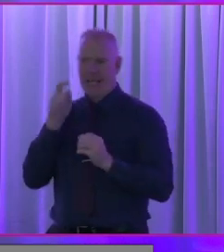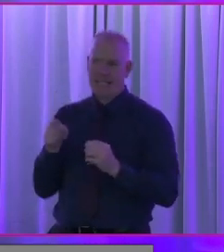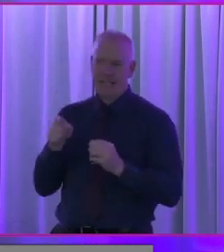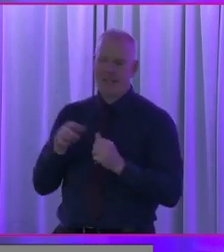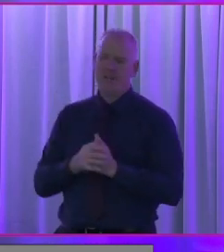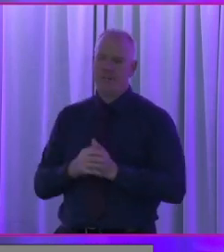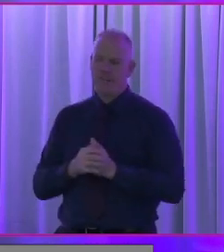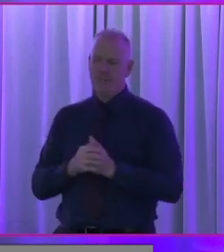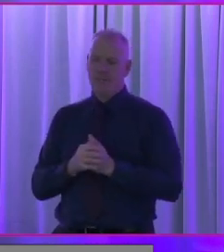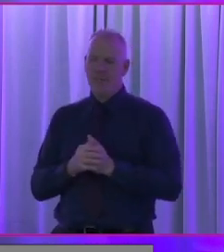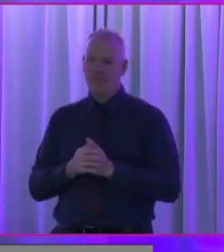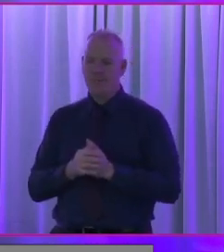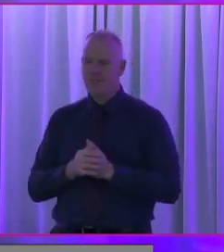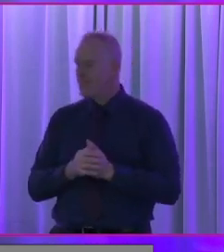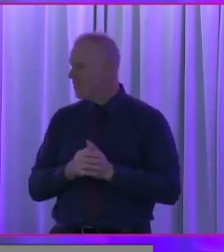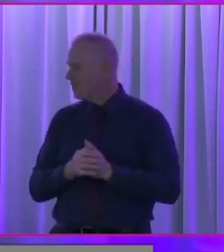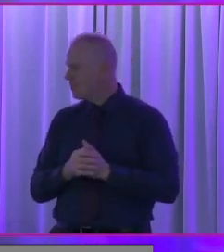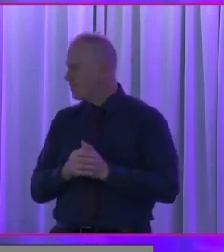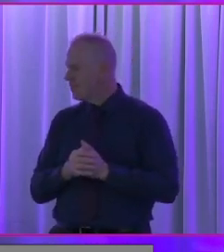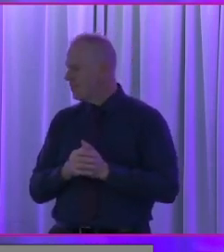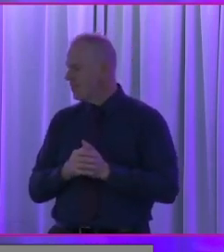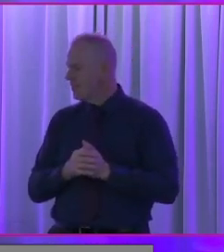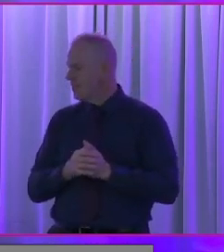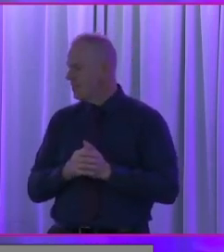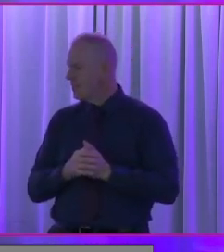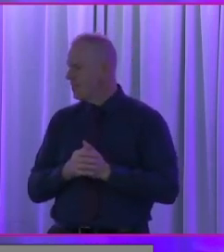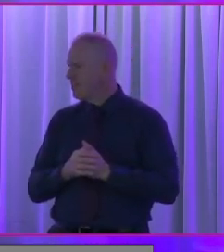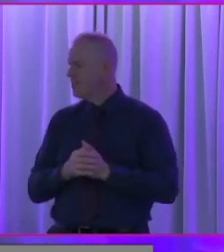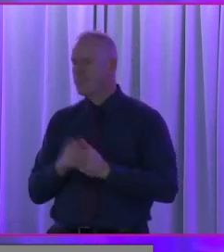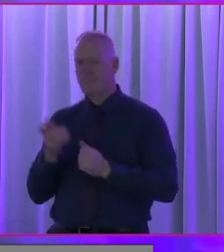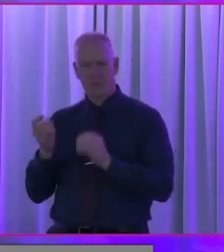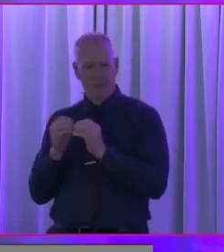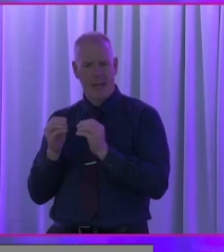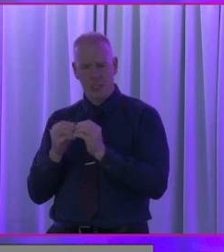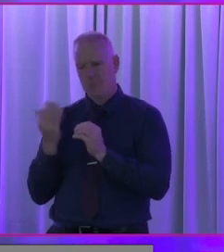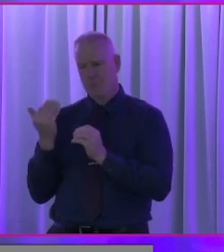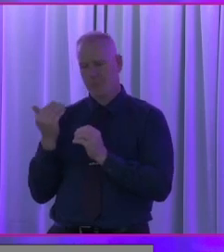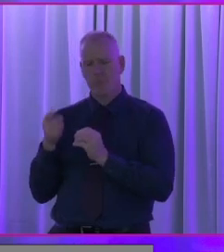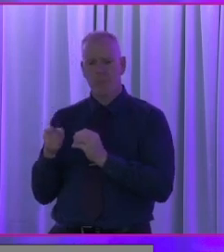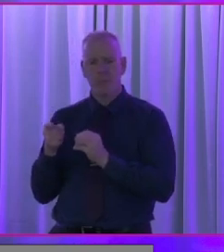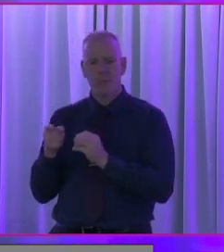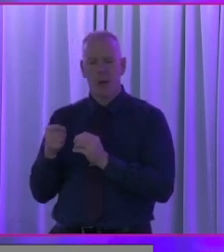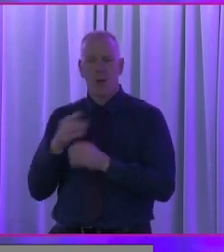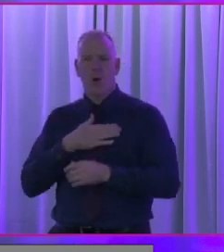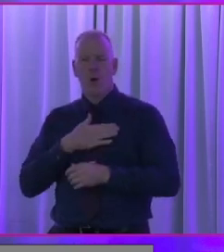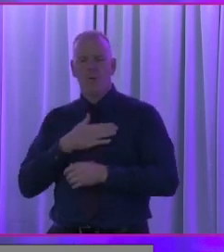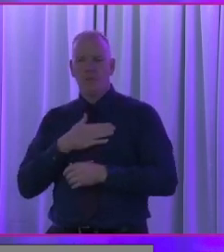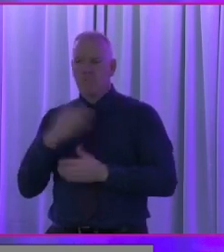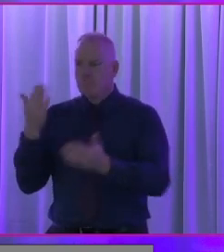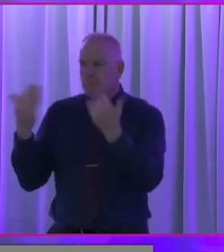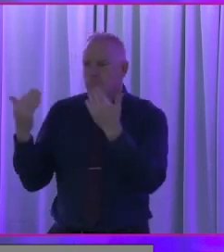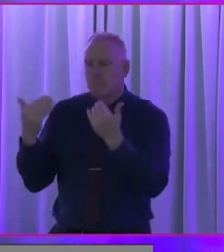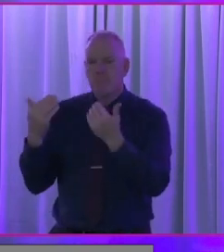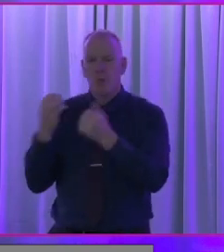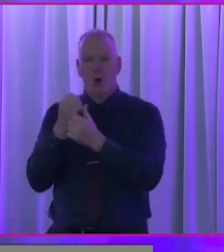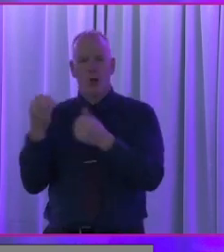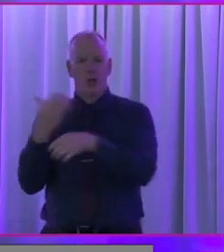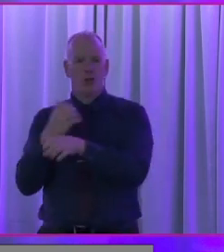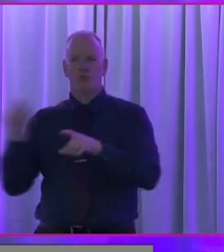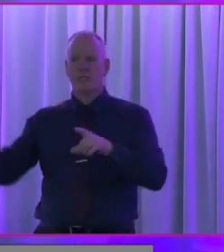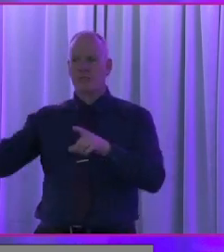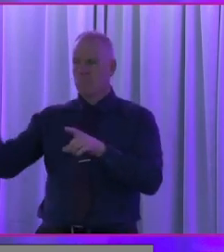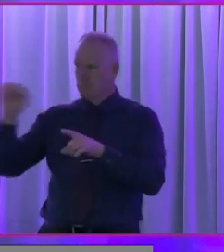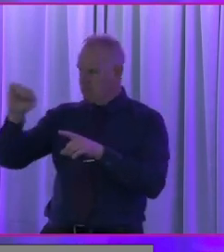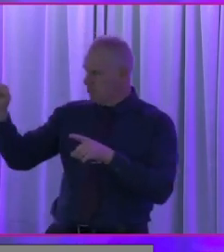is, um, I mean, we've spoken about, uh, and it was touched on in the early session. I love to hear from other countries